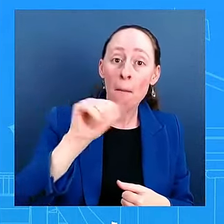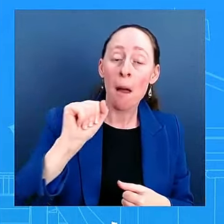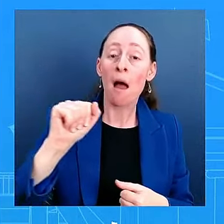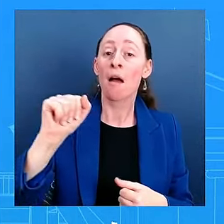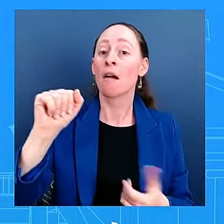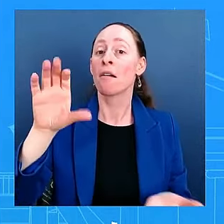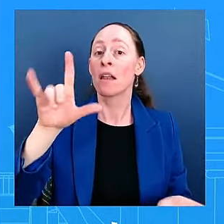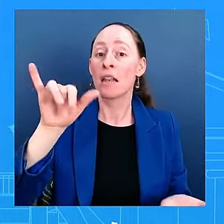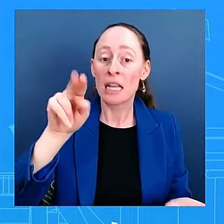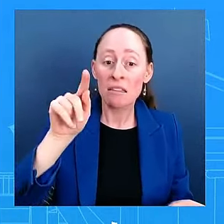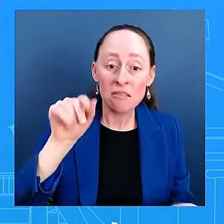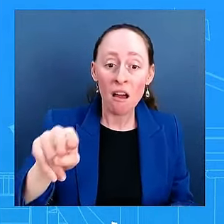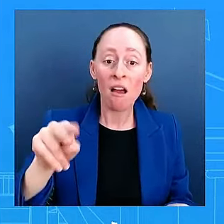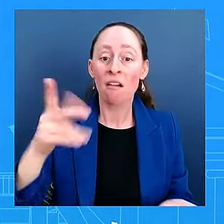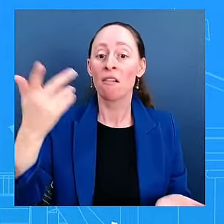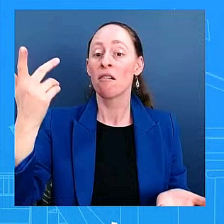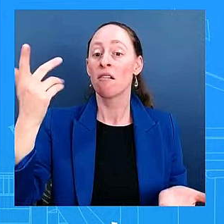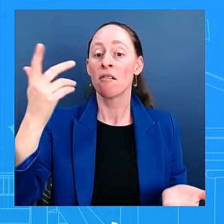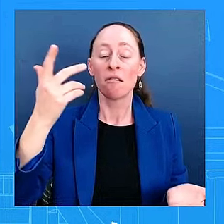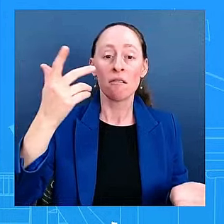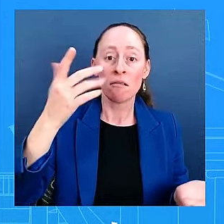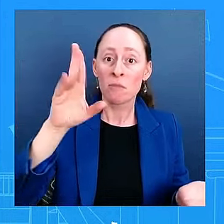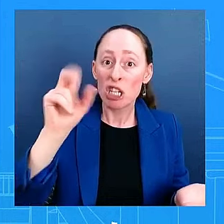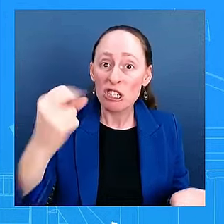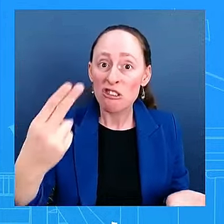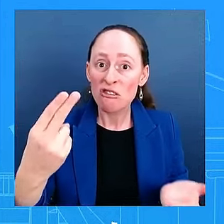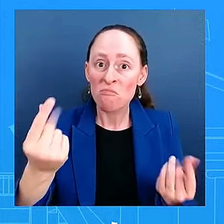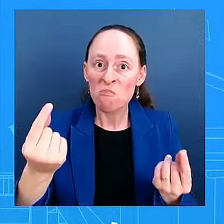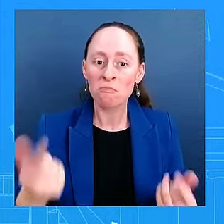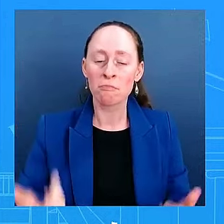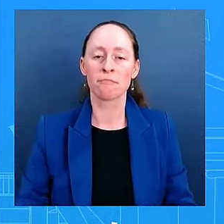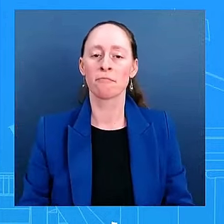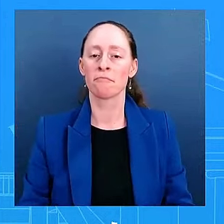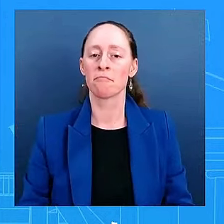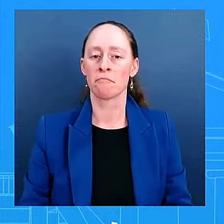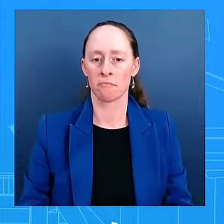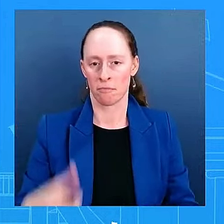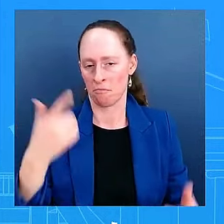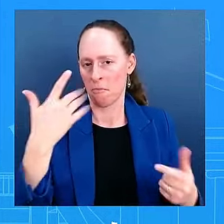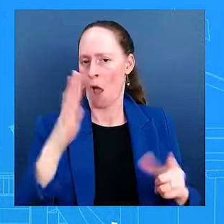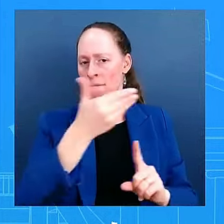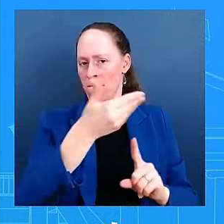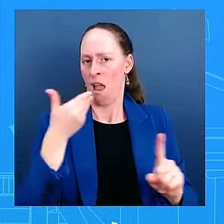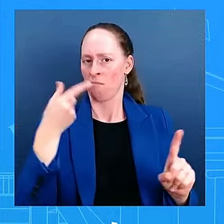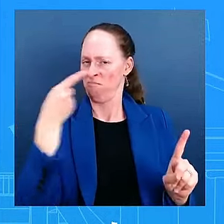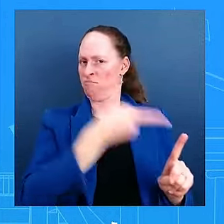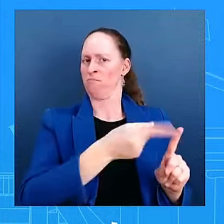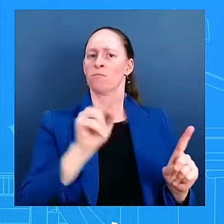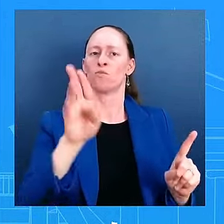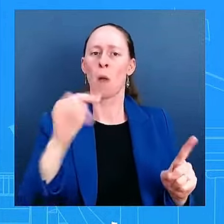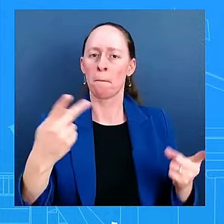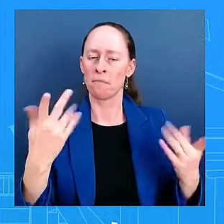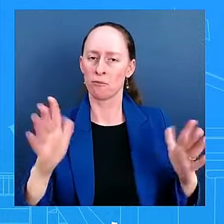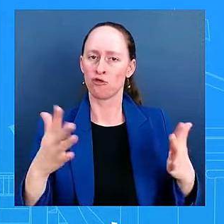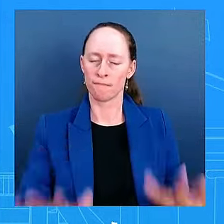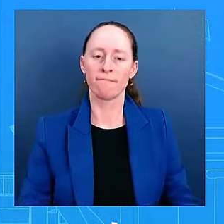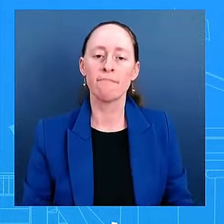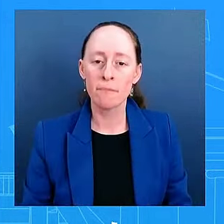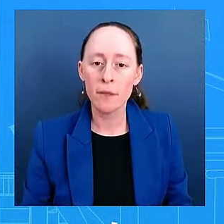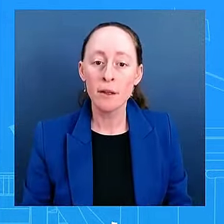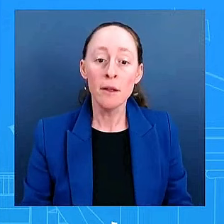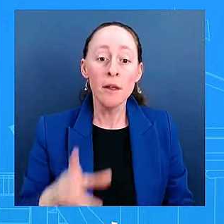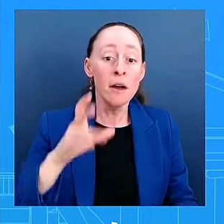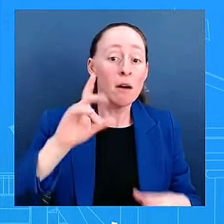Biden inviting the president-elect when they spoke recently. I don't have anything more. Obviously, when that meeting lands